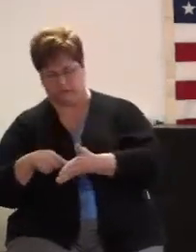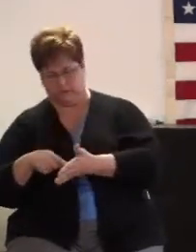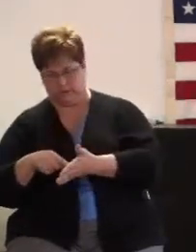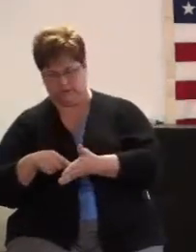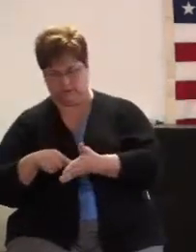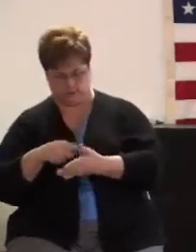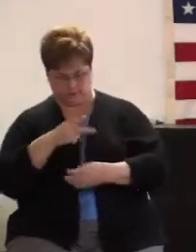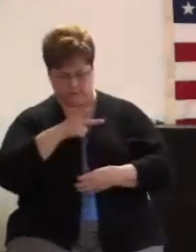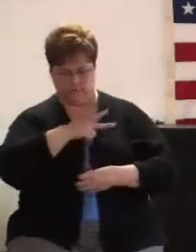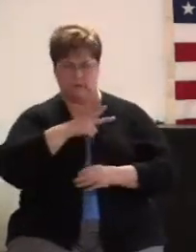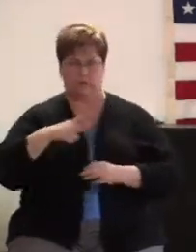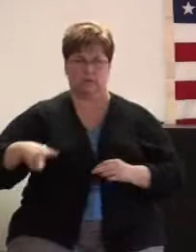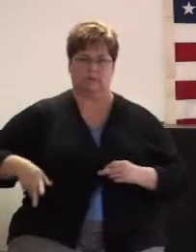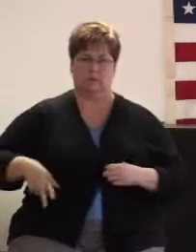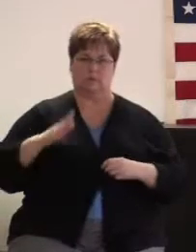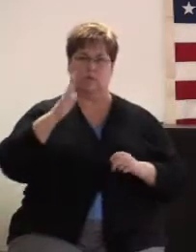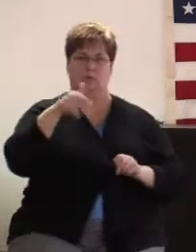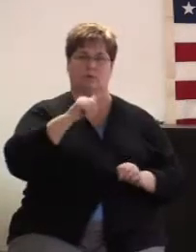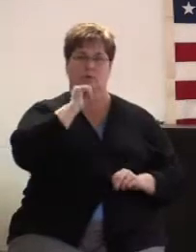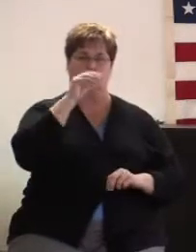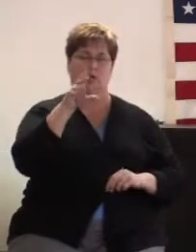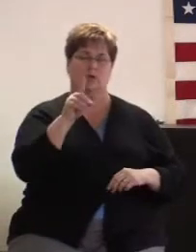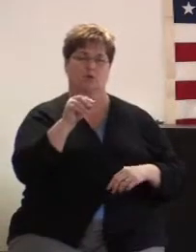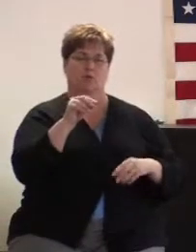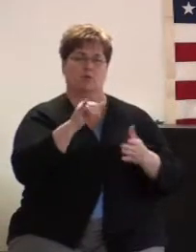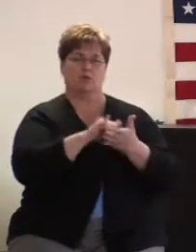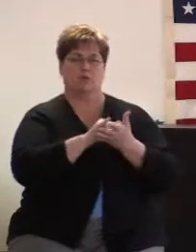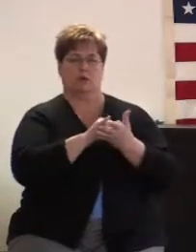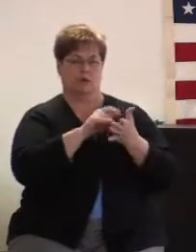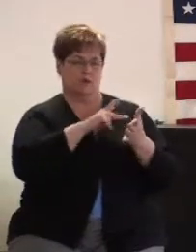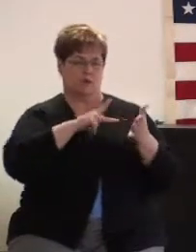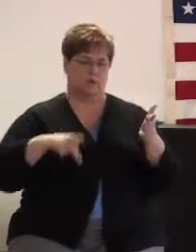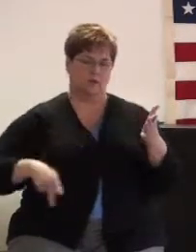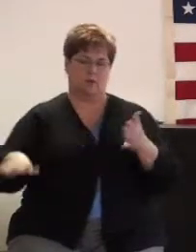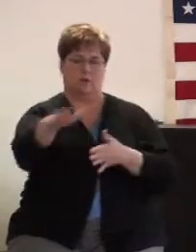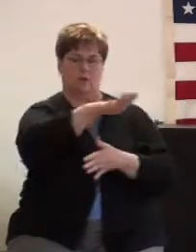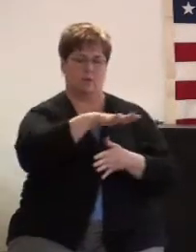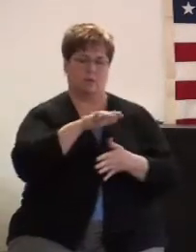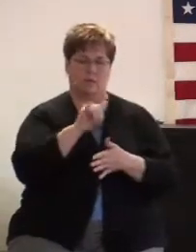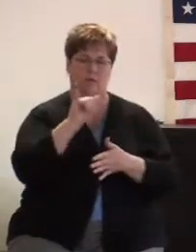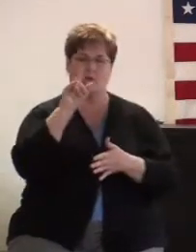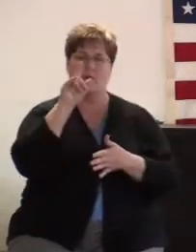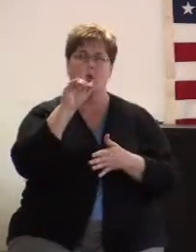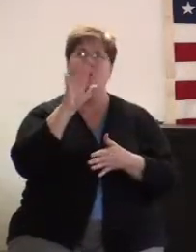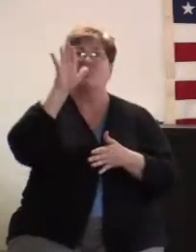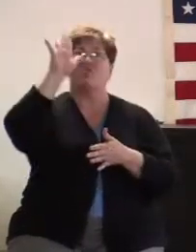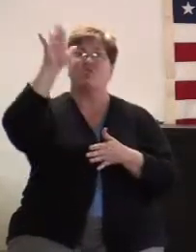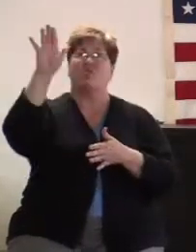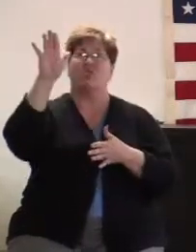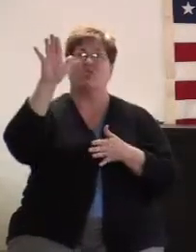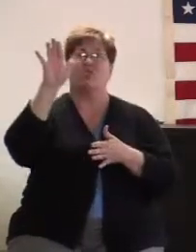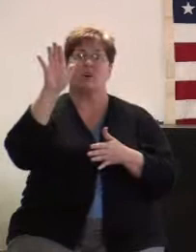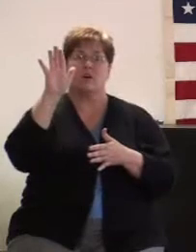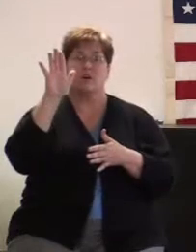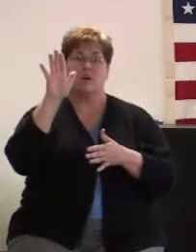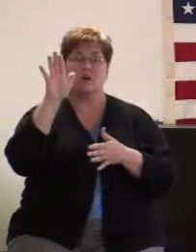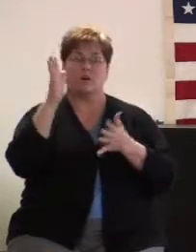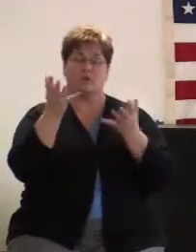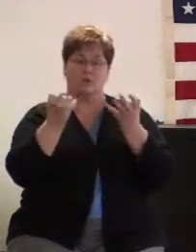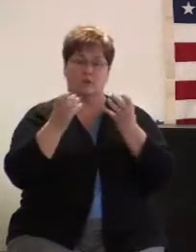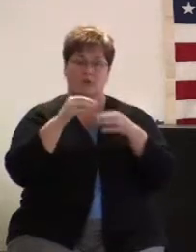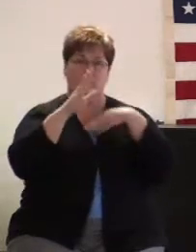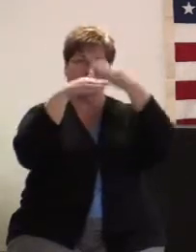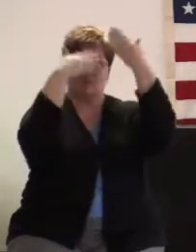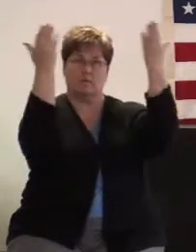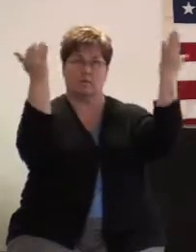kingdom will not do that kingdom is thy will in heaven as in earth